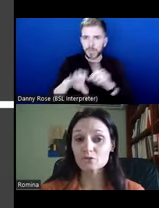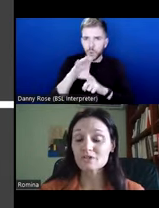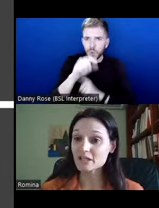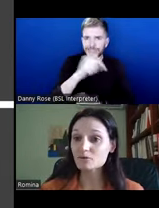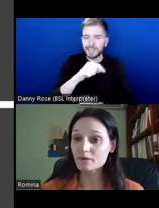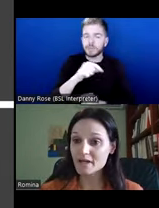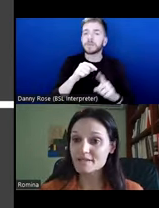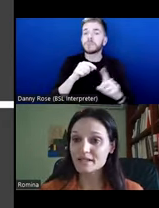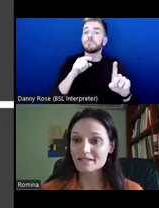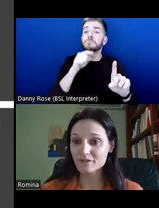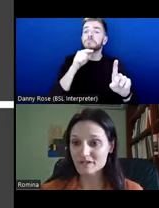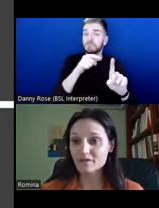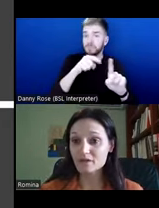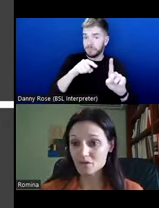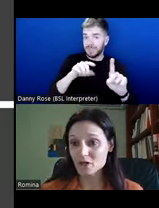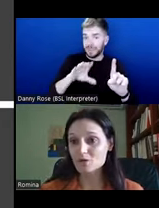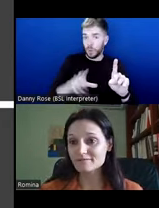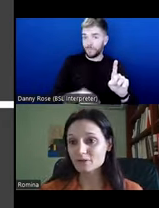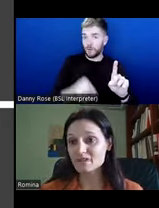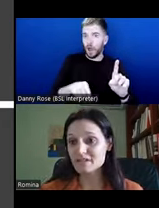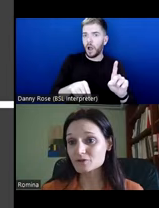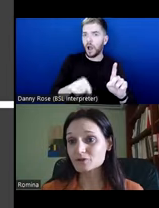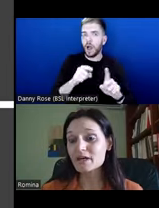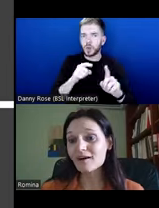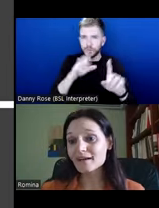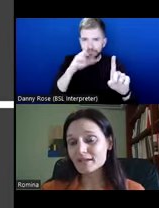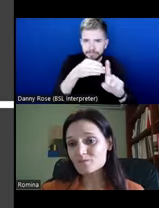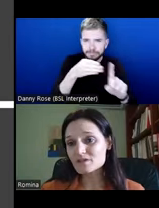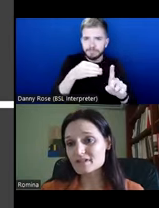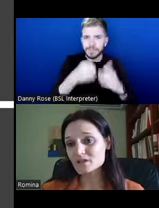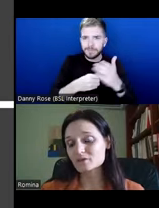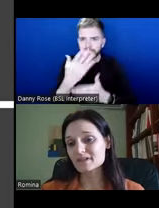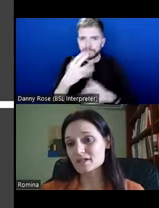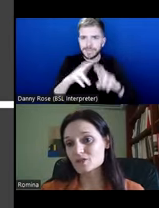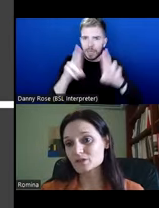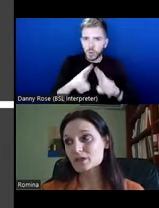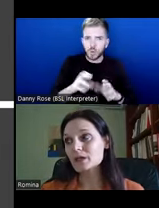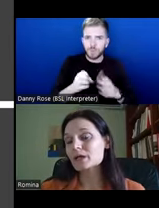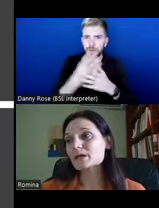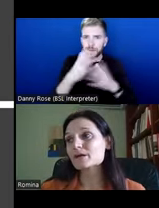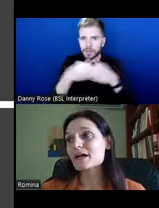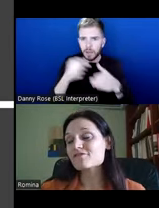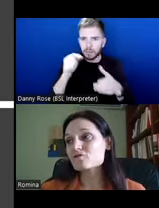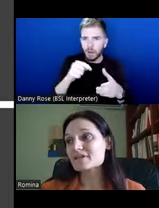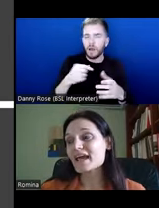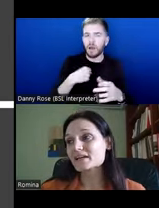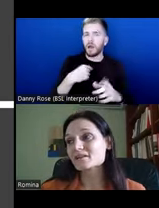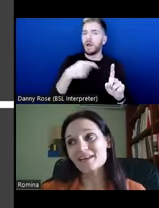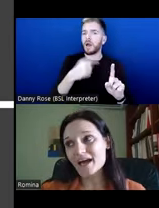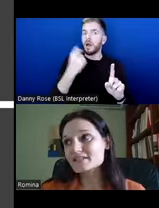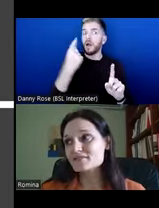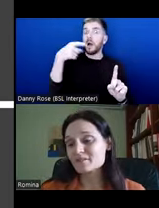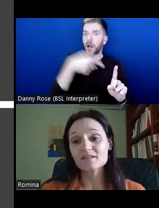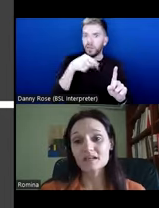to de-secularize and diversify the international development sector. I came to this decolonization effort and